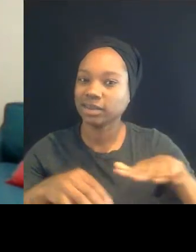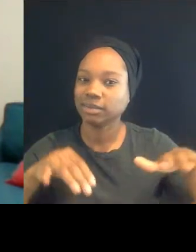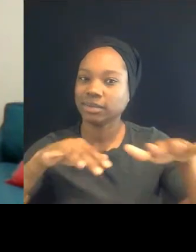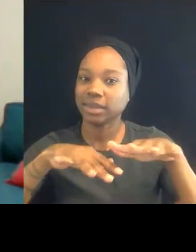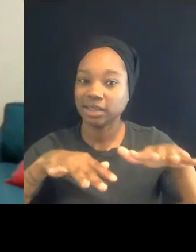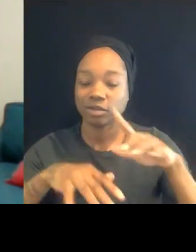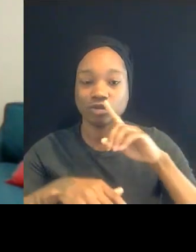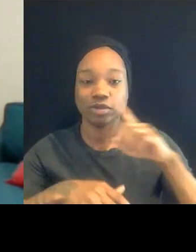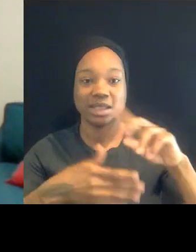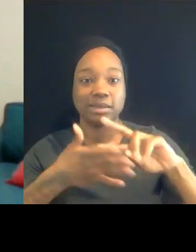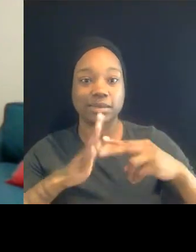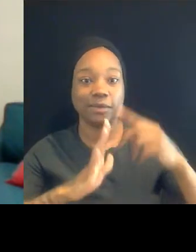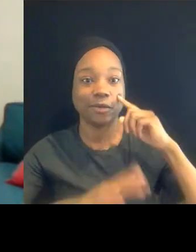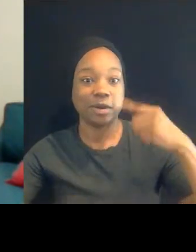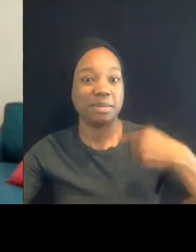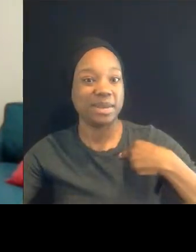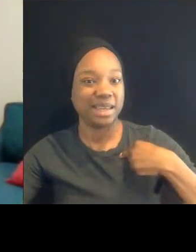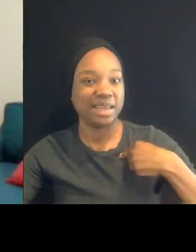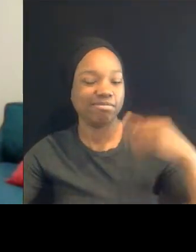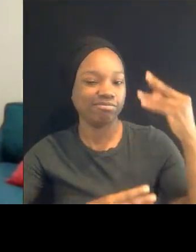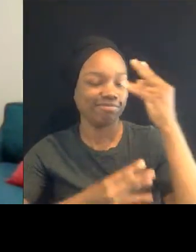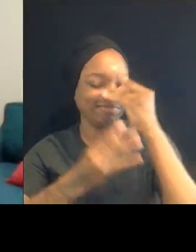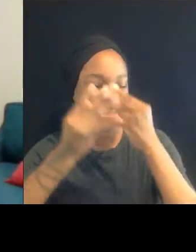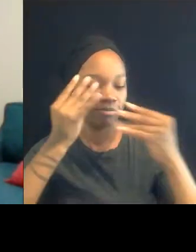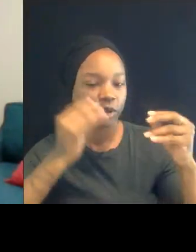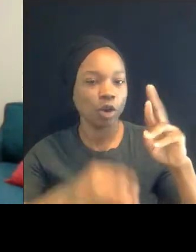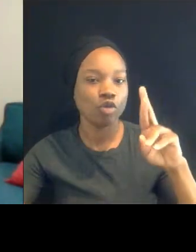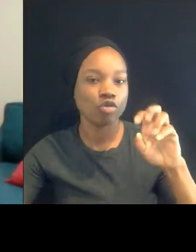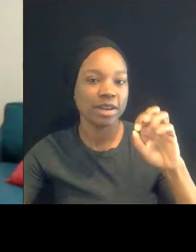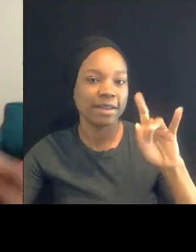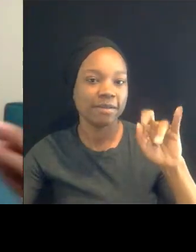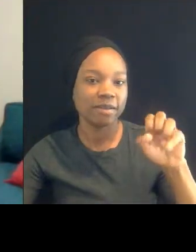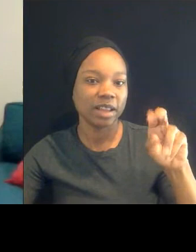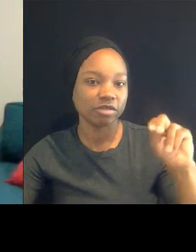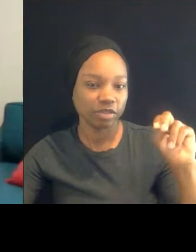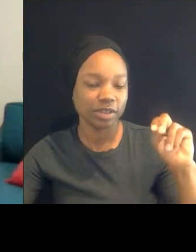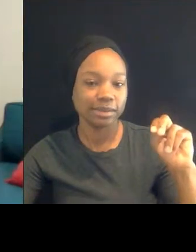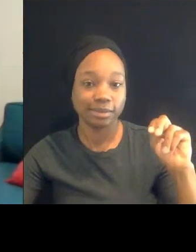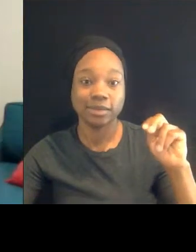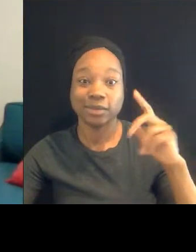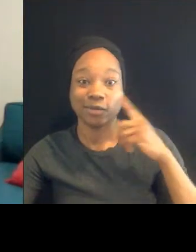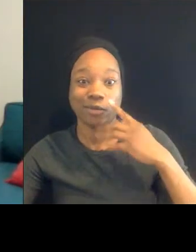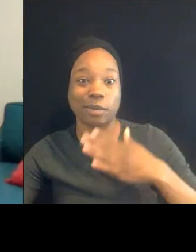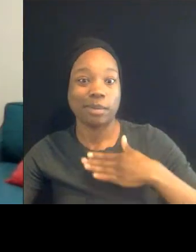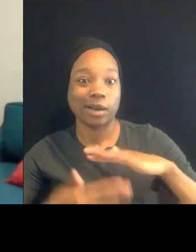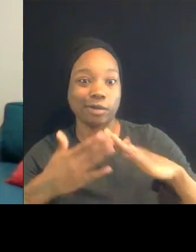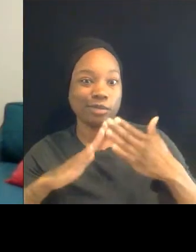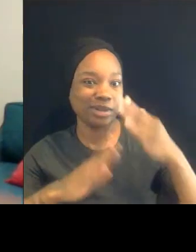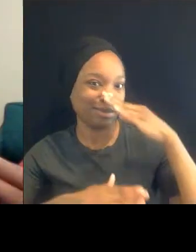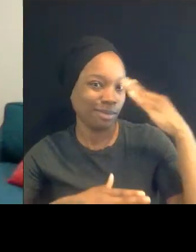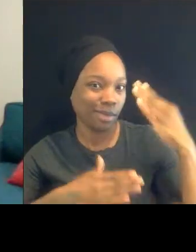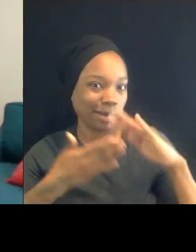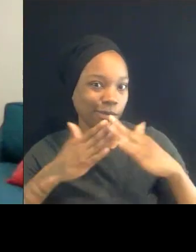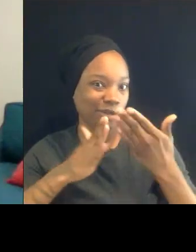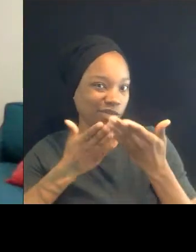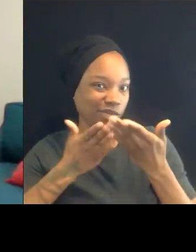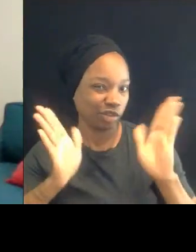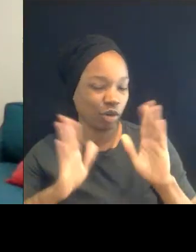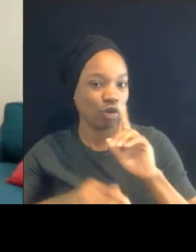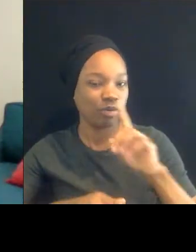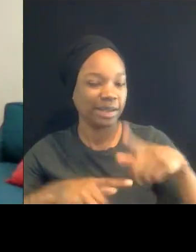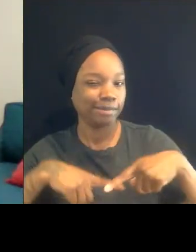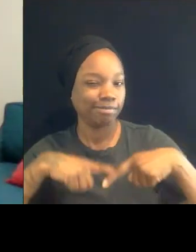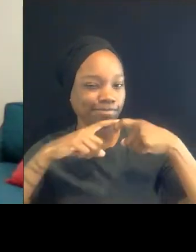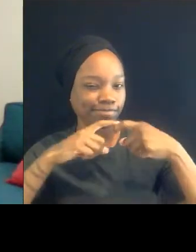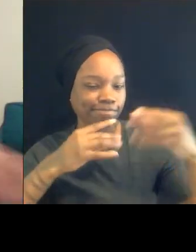the same thing that I would say for my question and for just for the Black community in general, to really reflect and think about where we are,